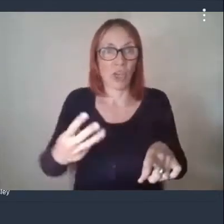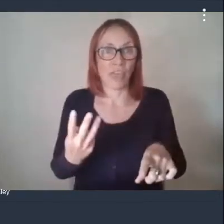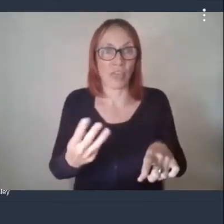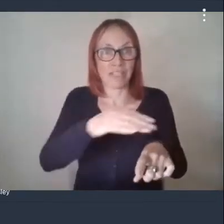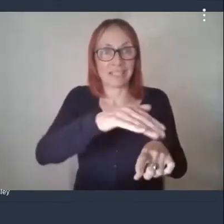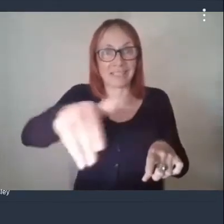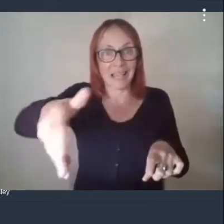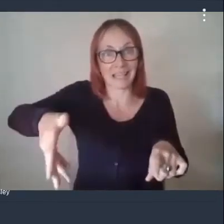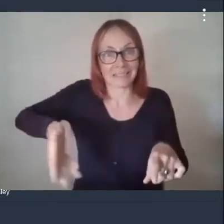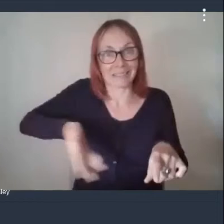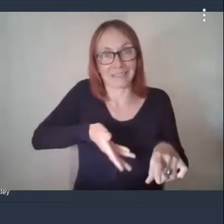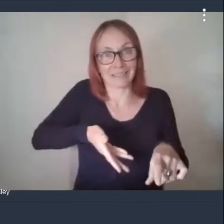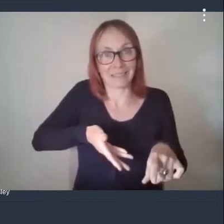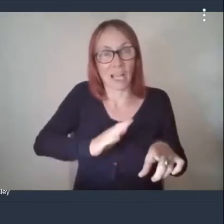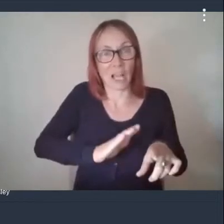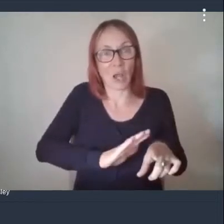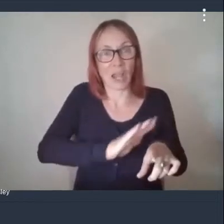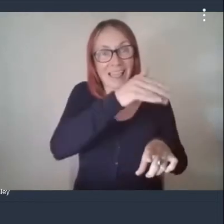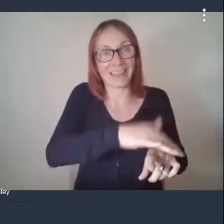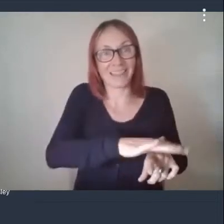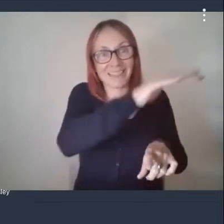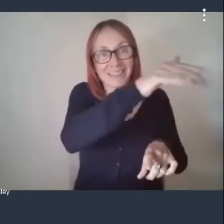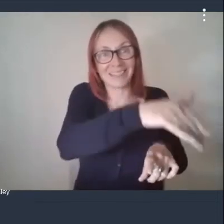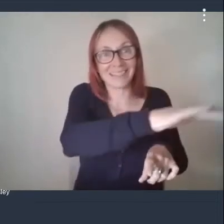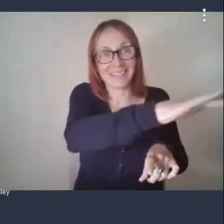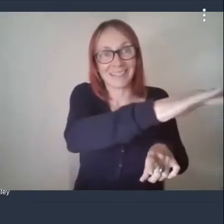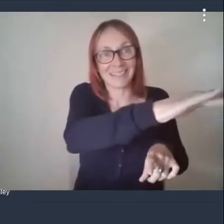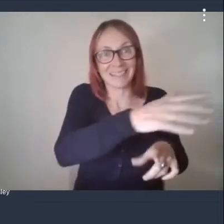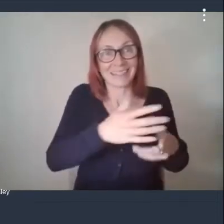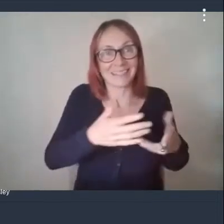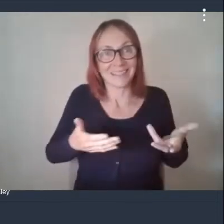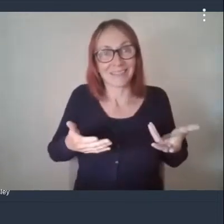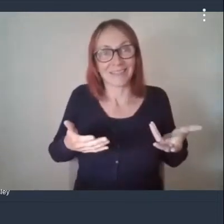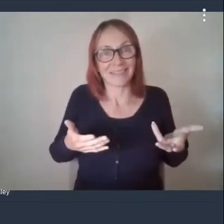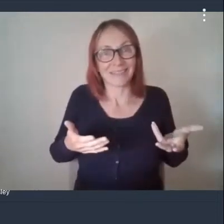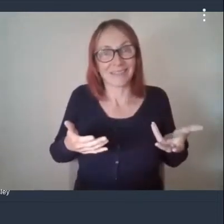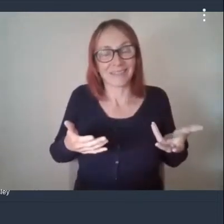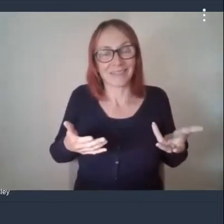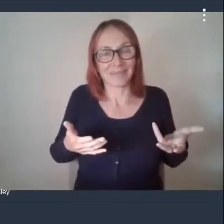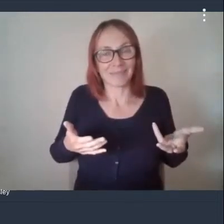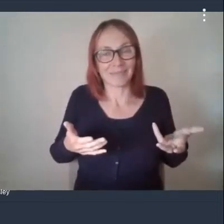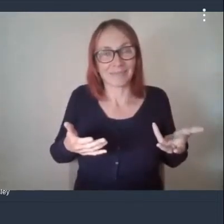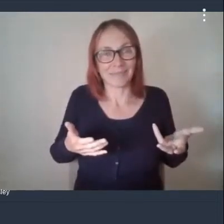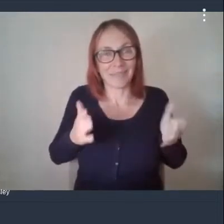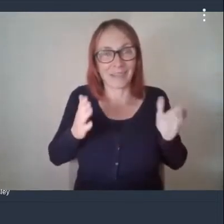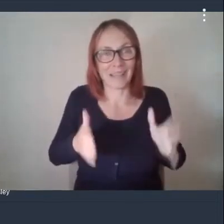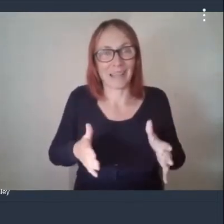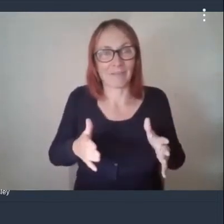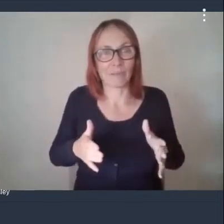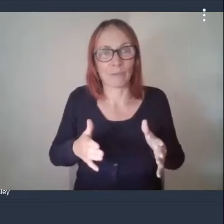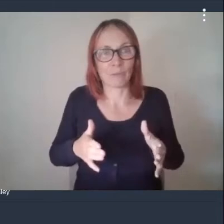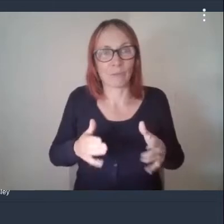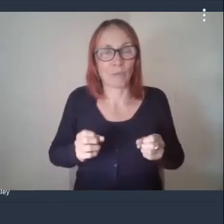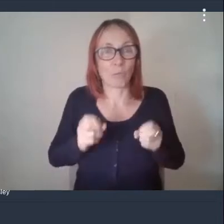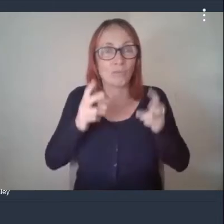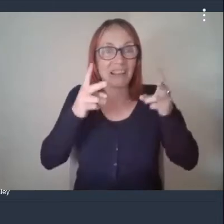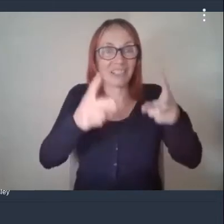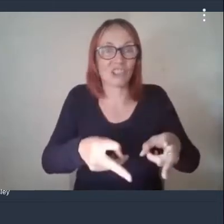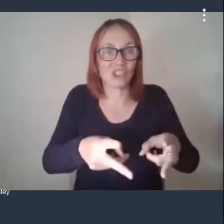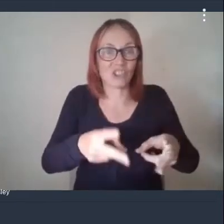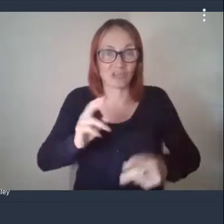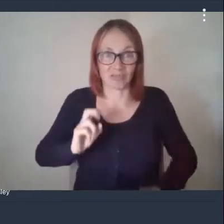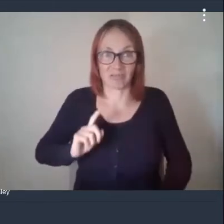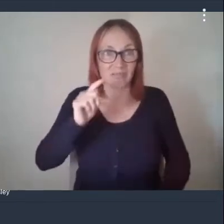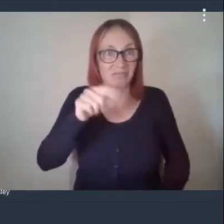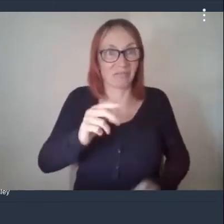kind of hills on the other side and you need to cross a bridge to get to us either